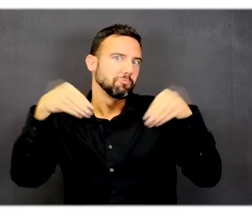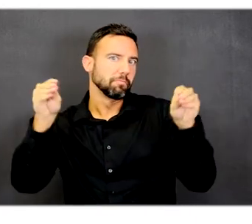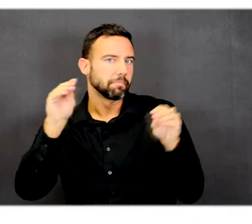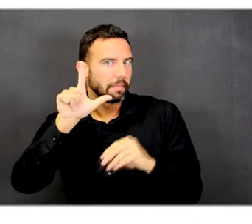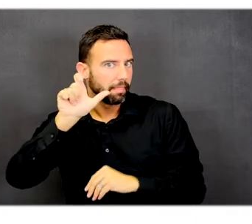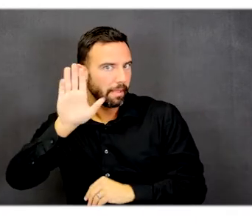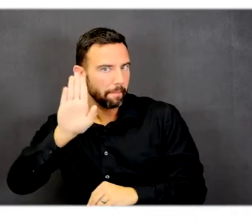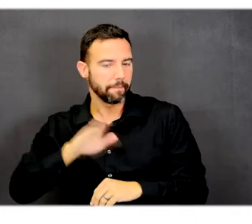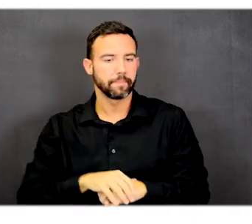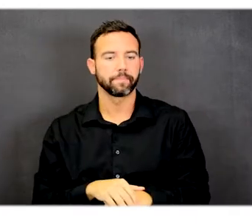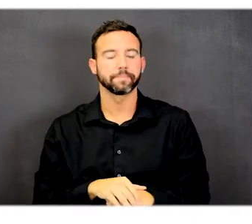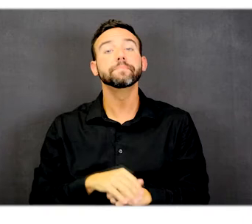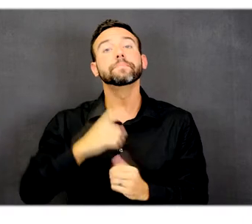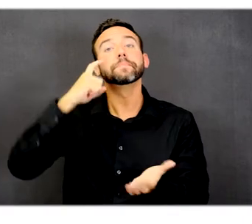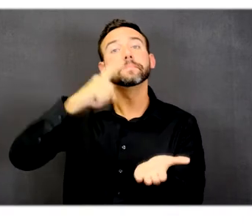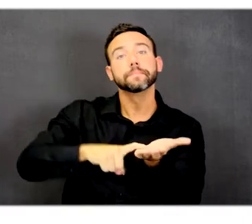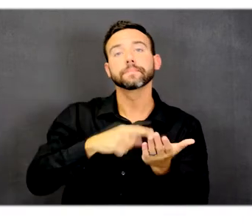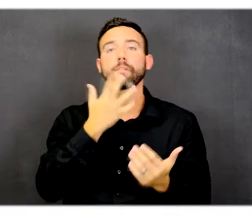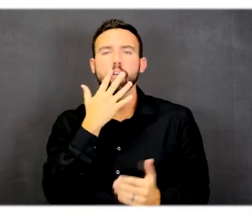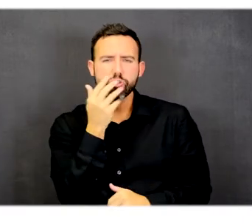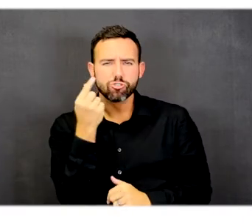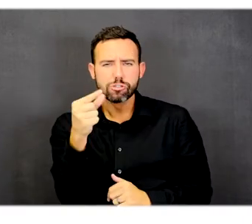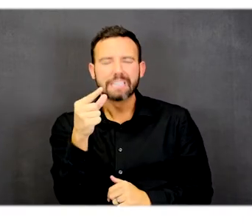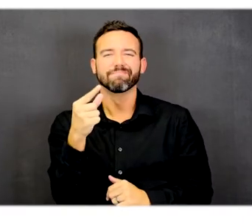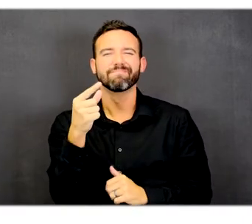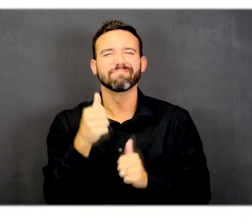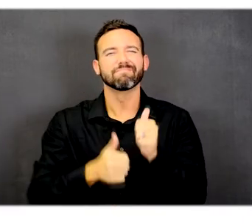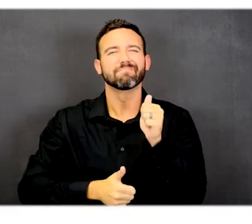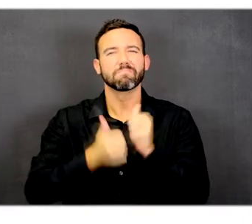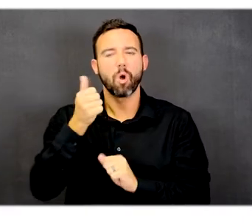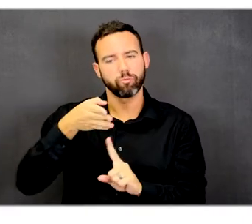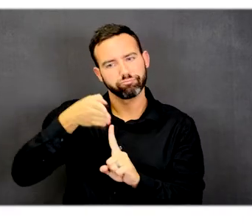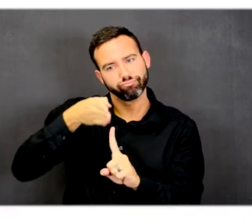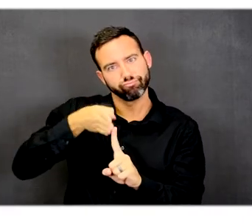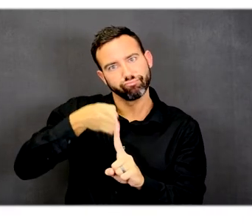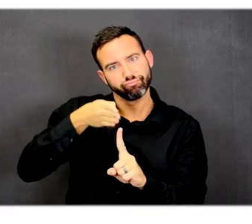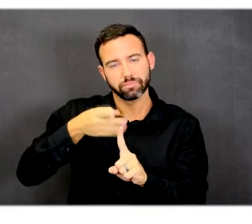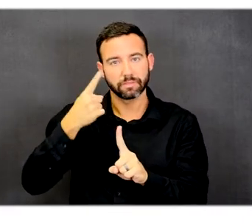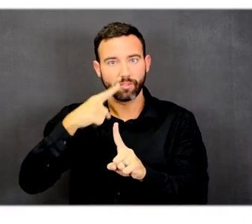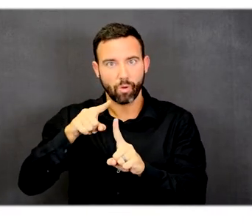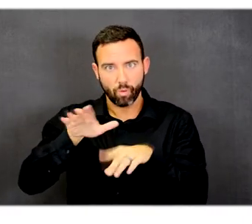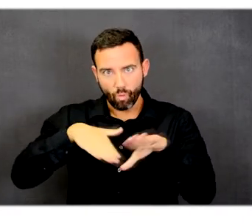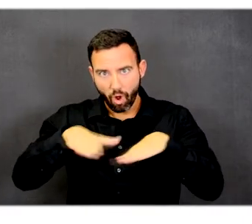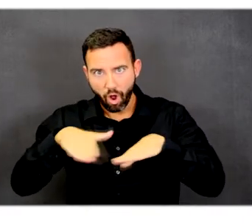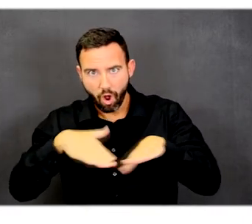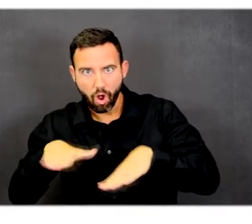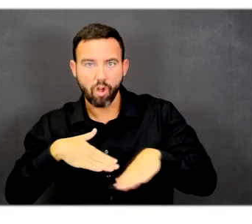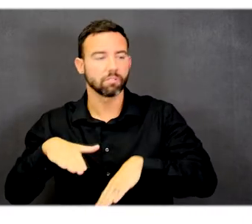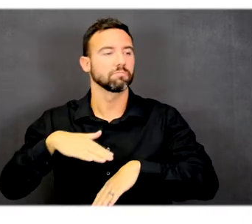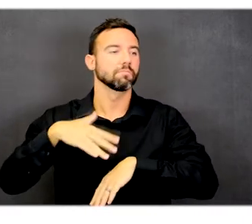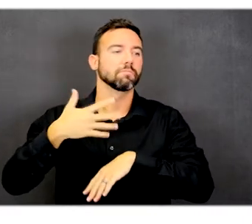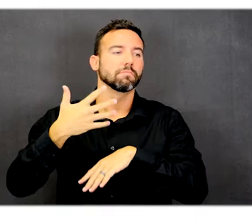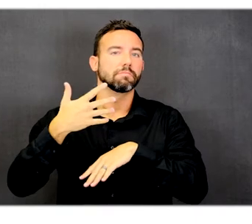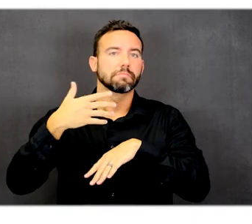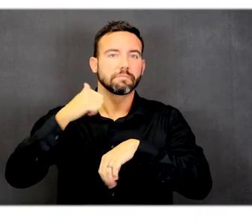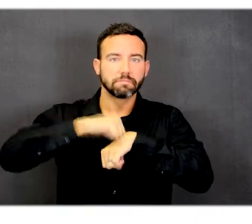The green color is the predominant pathway and our concrete sidewalks that connect all the buildings together.